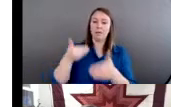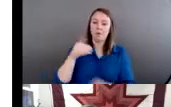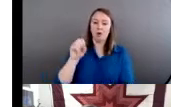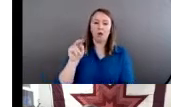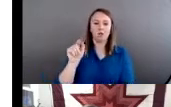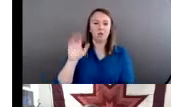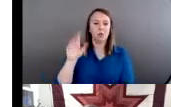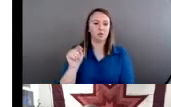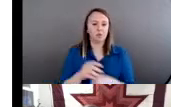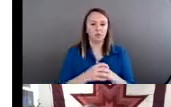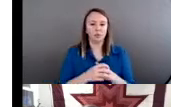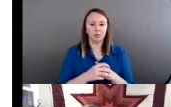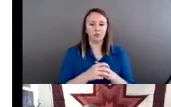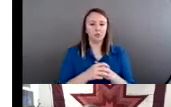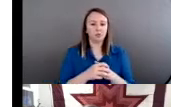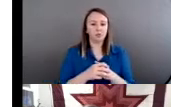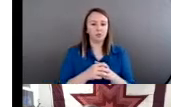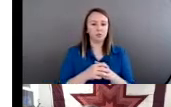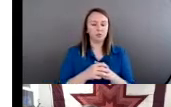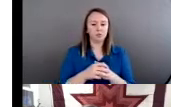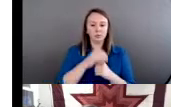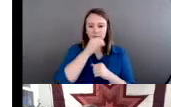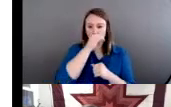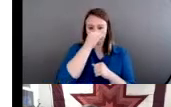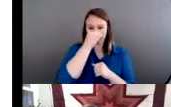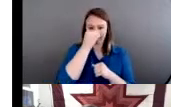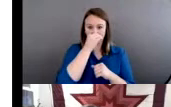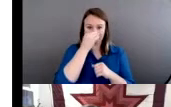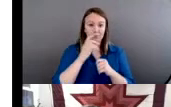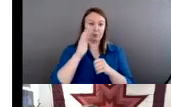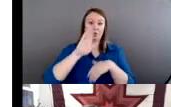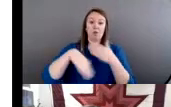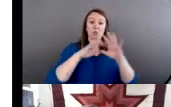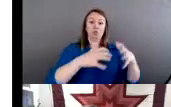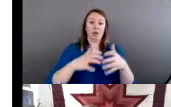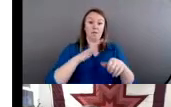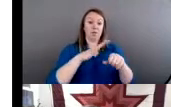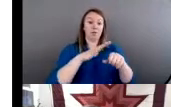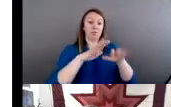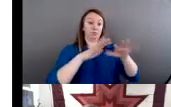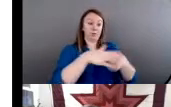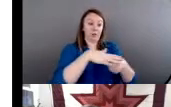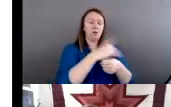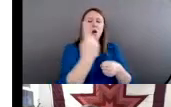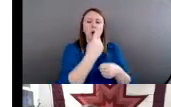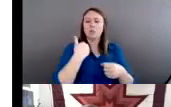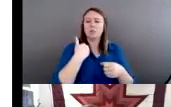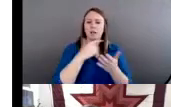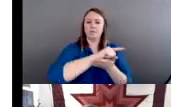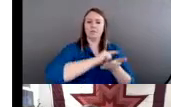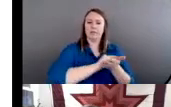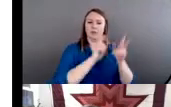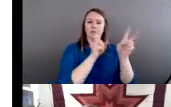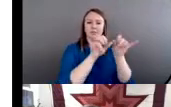so tribal nations always had legal systems, tribal nations always had challenges. And so one of